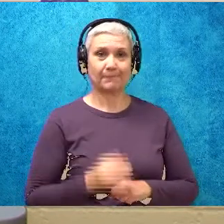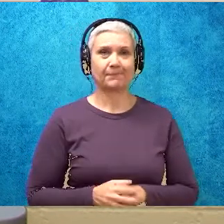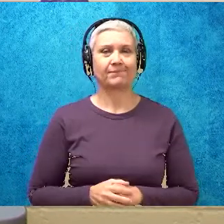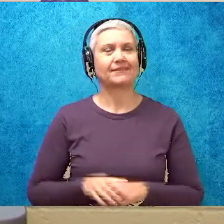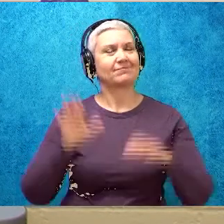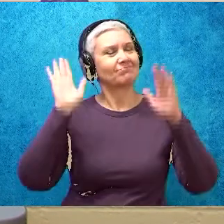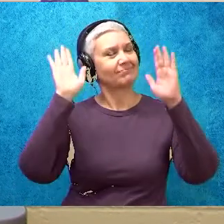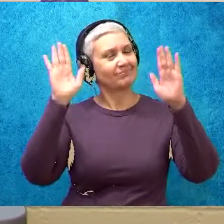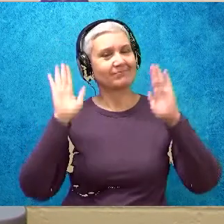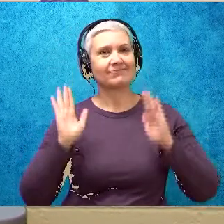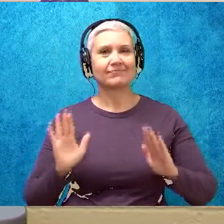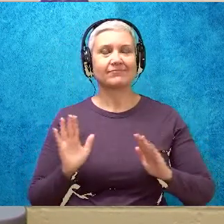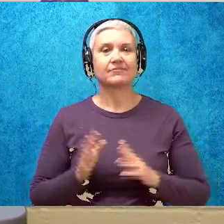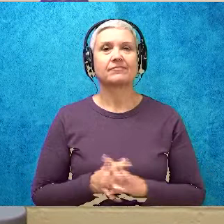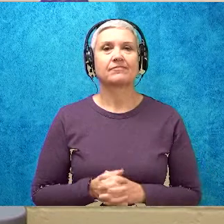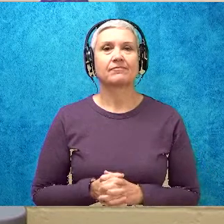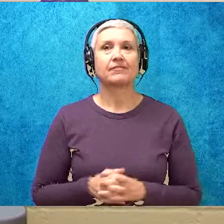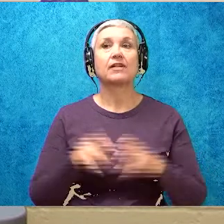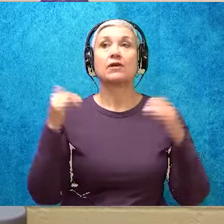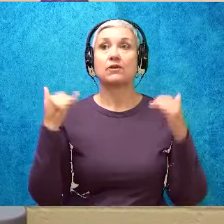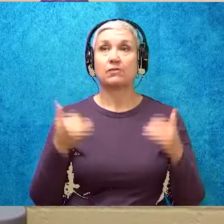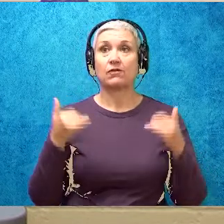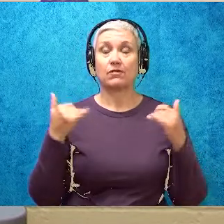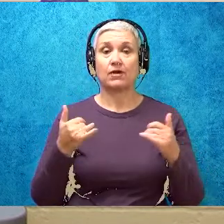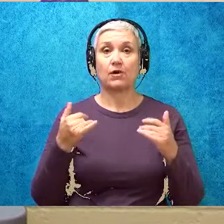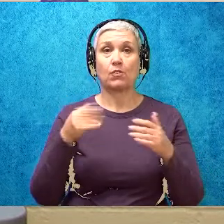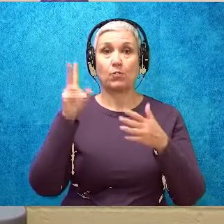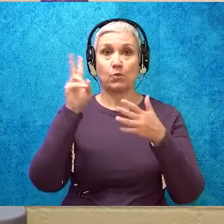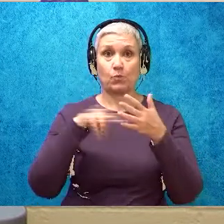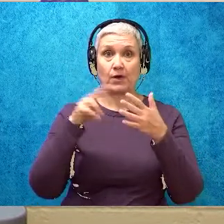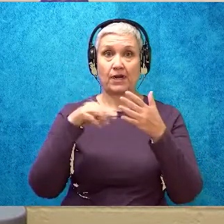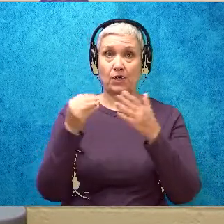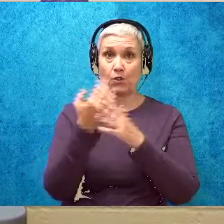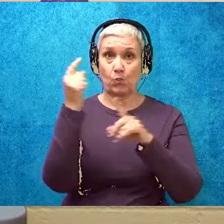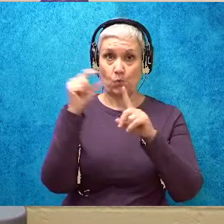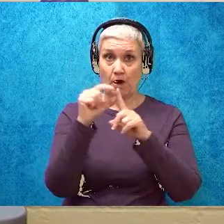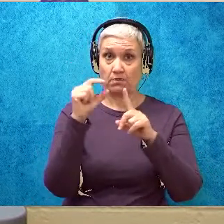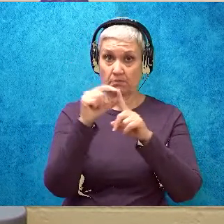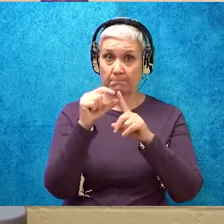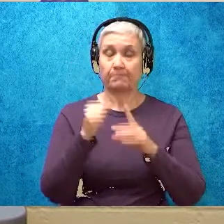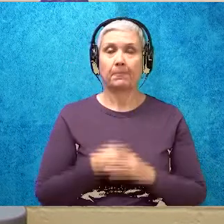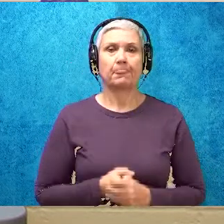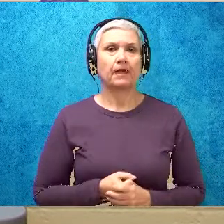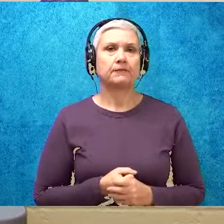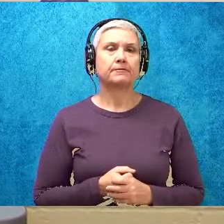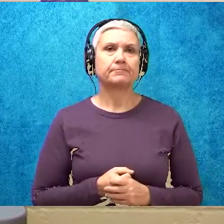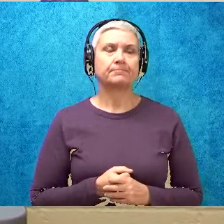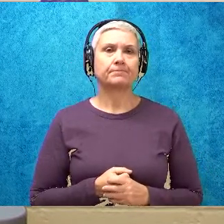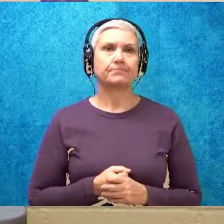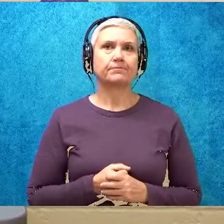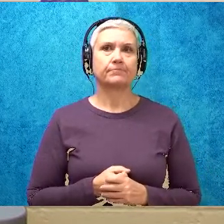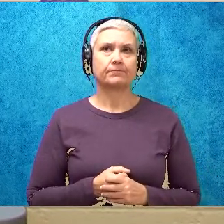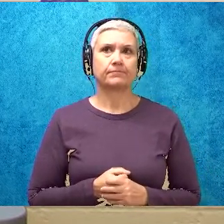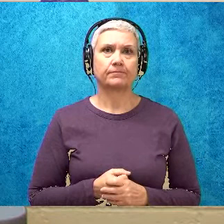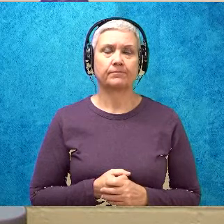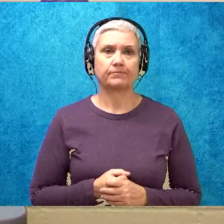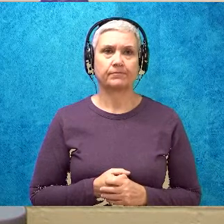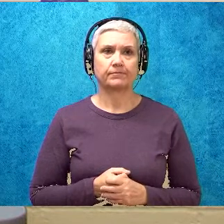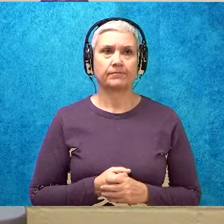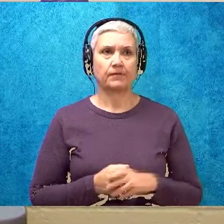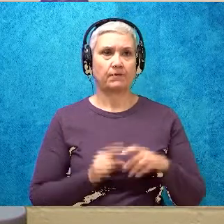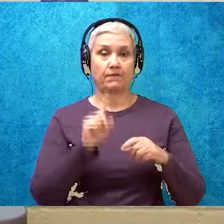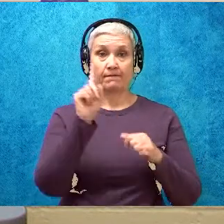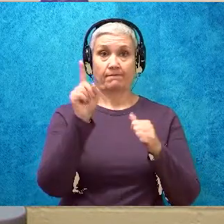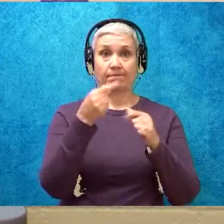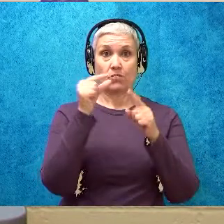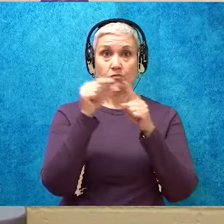Fantastic. Now, we're going to read our new words before we move on. Let's read them together. Let's point to the first word.